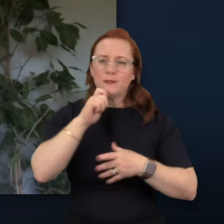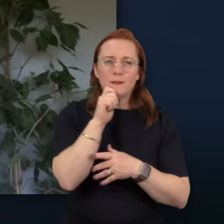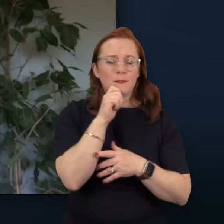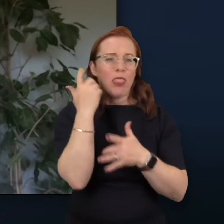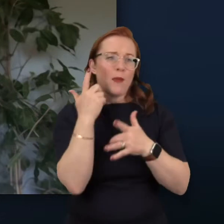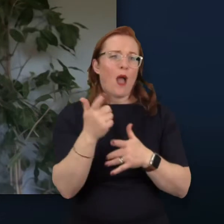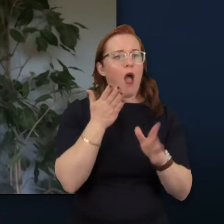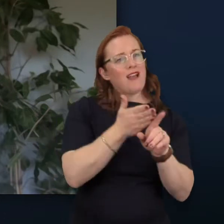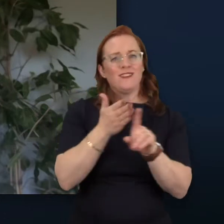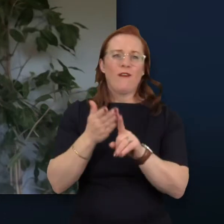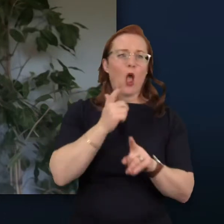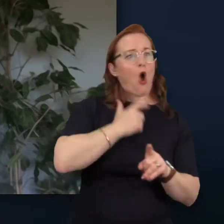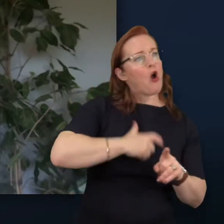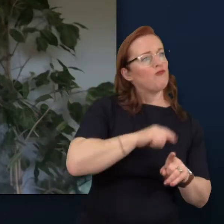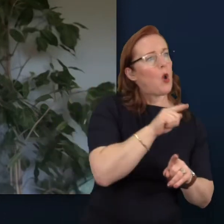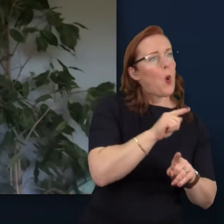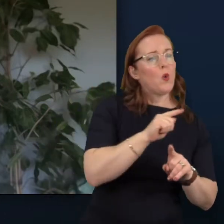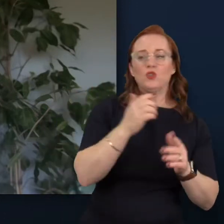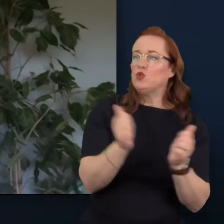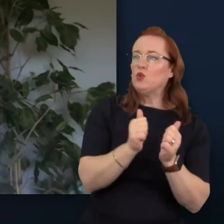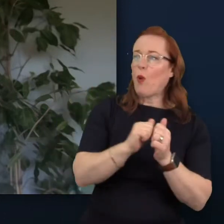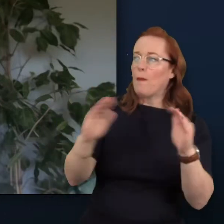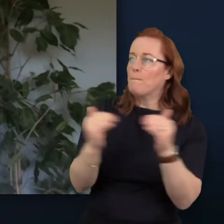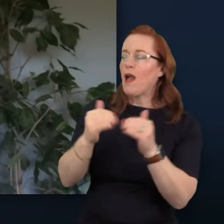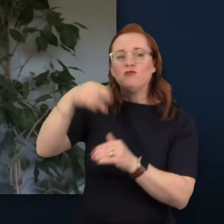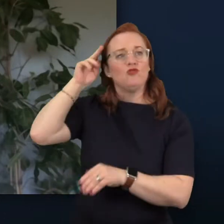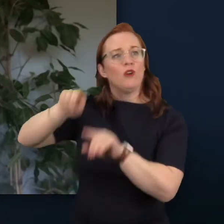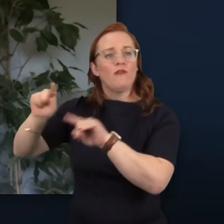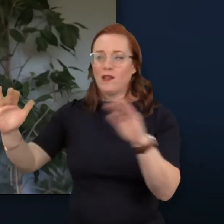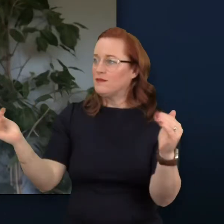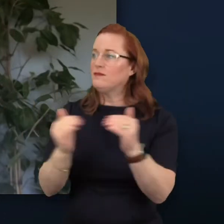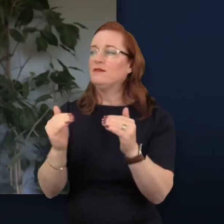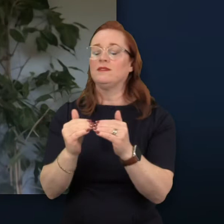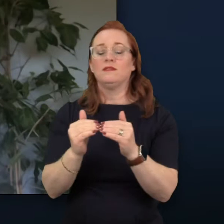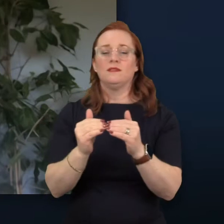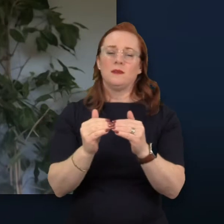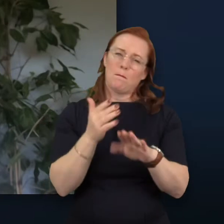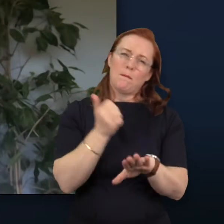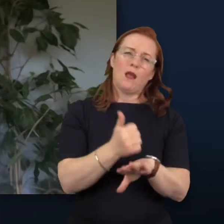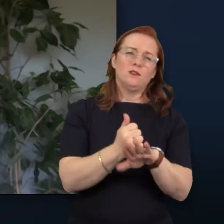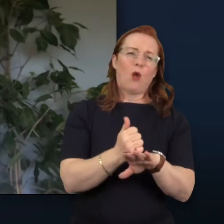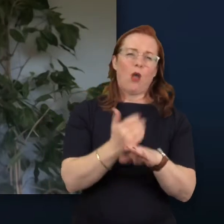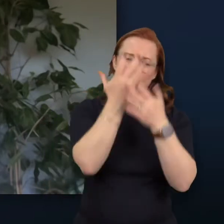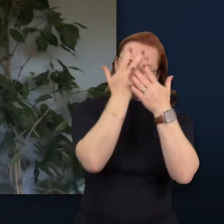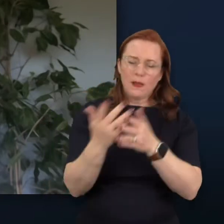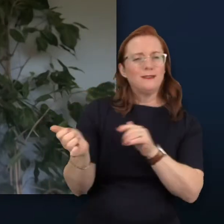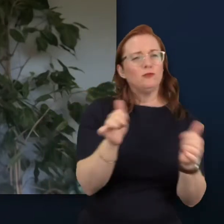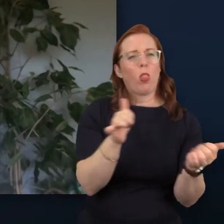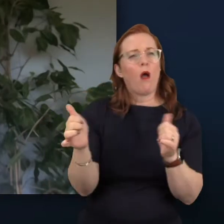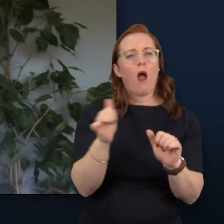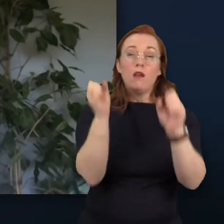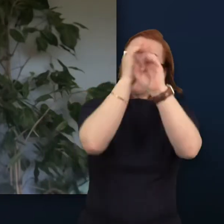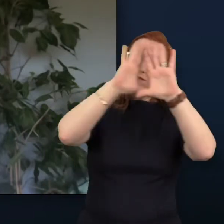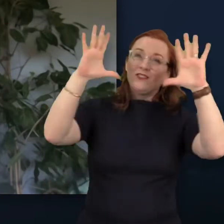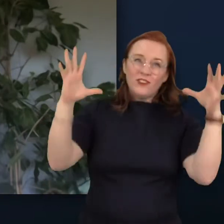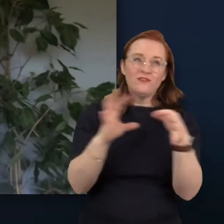thriving neurodiverse community, all based on mutual respect and shared vision. At